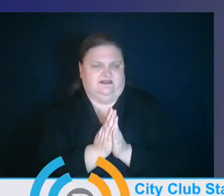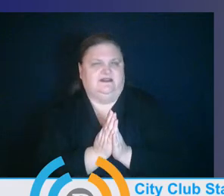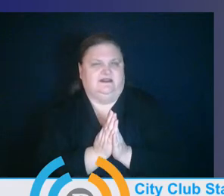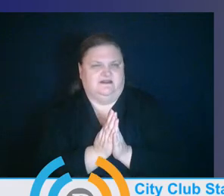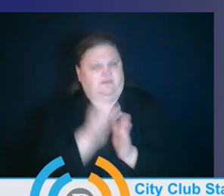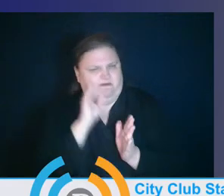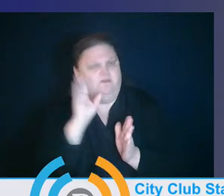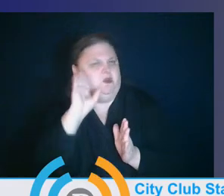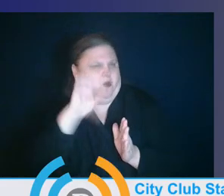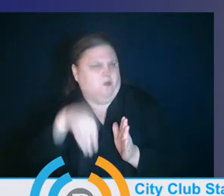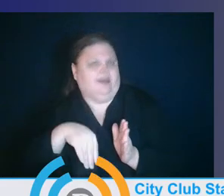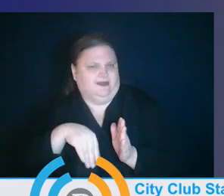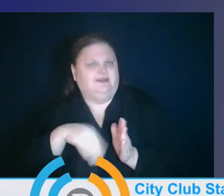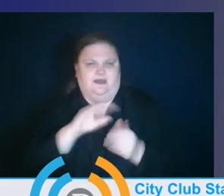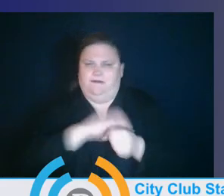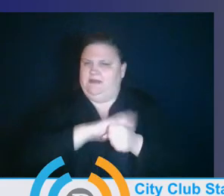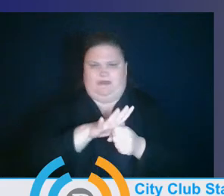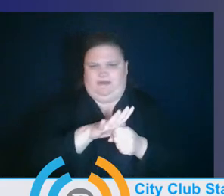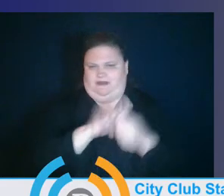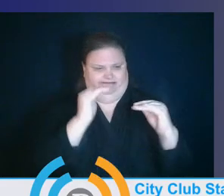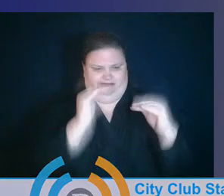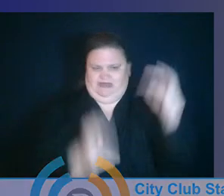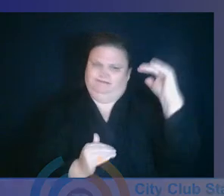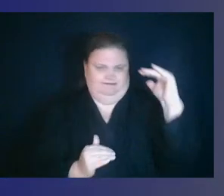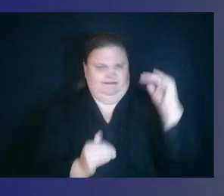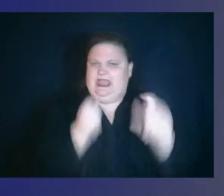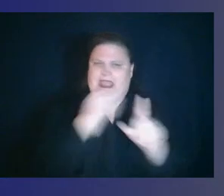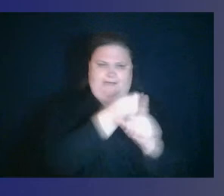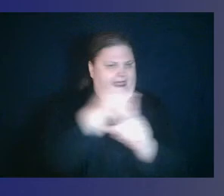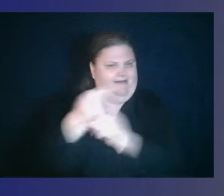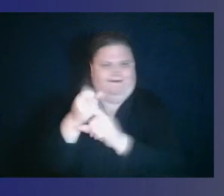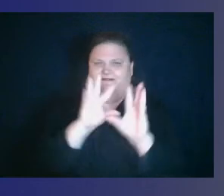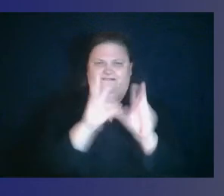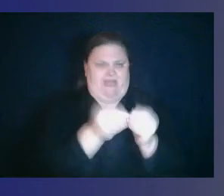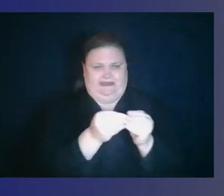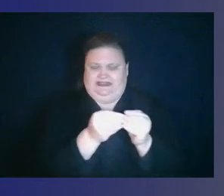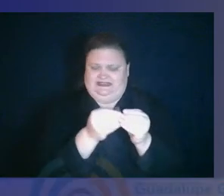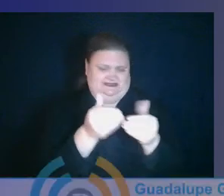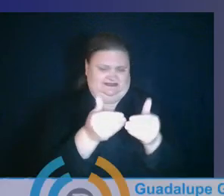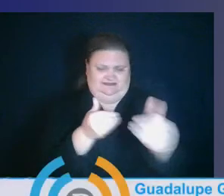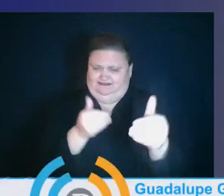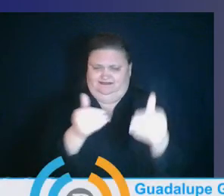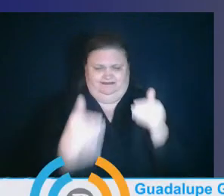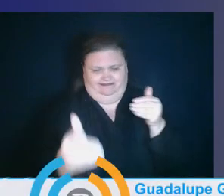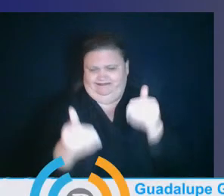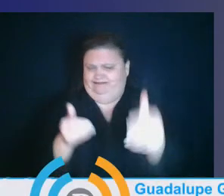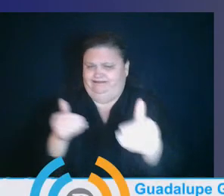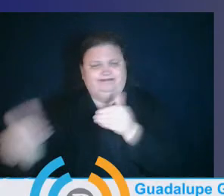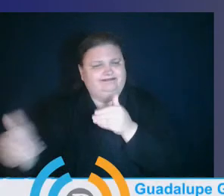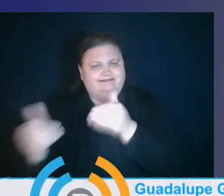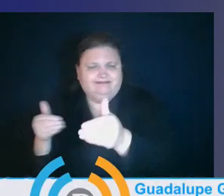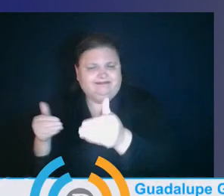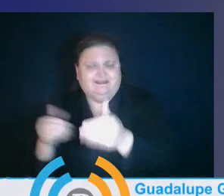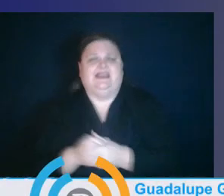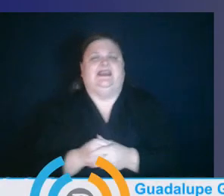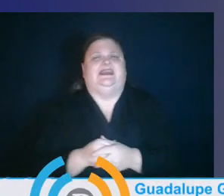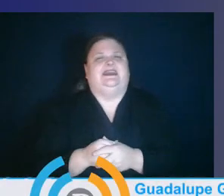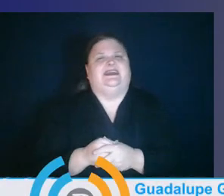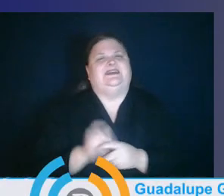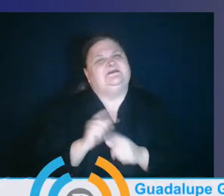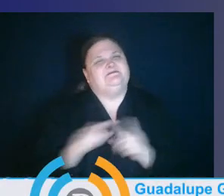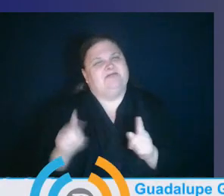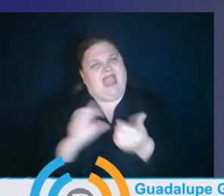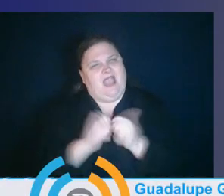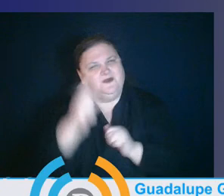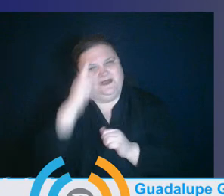this pandemic is already having a disproportionate impact, but we can't allow it to amplify pre-existing opportunity gaps. So